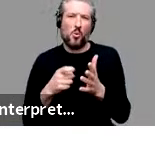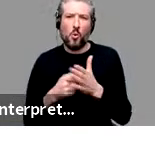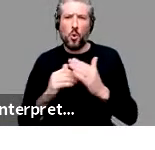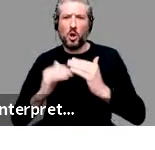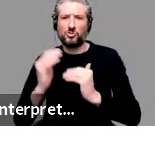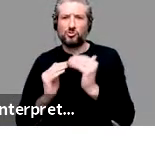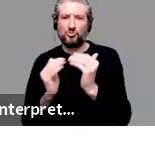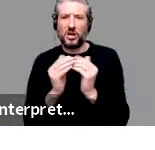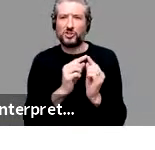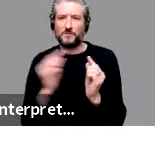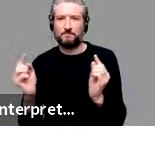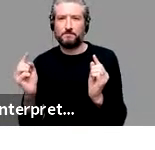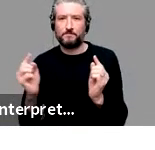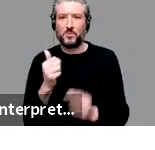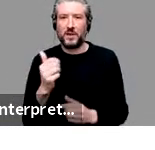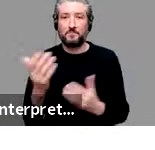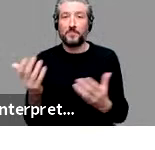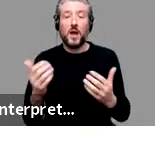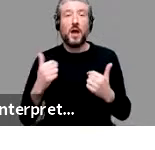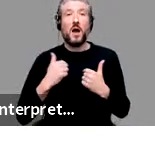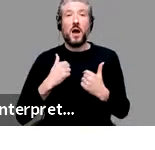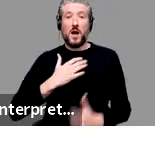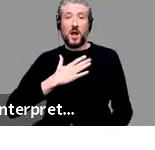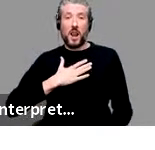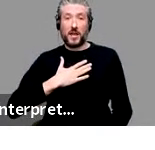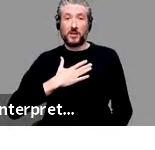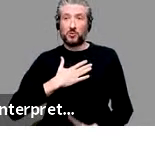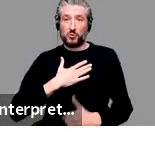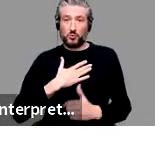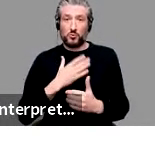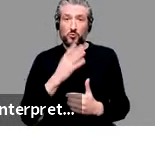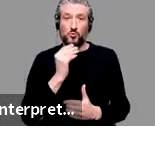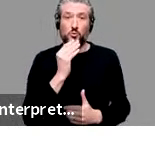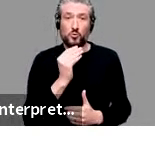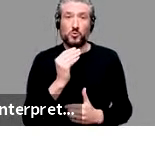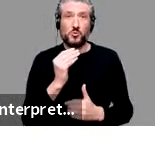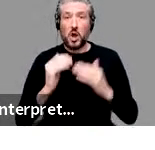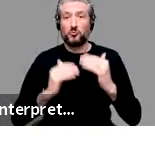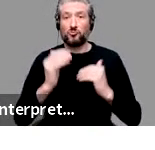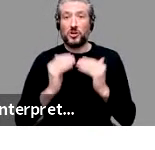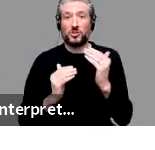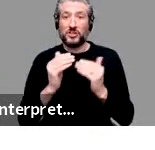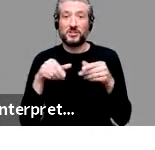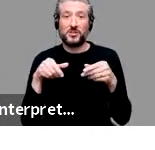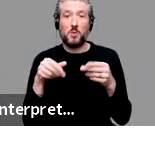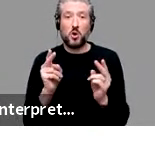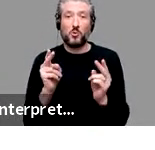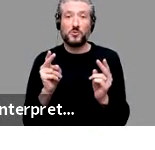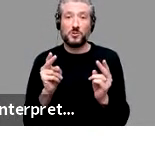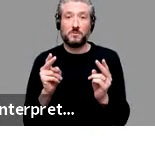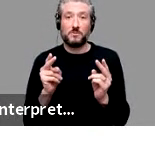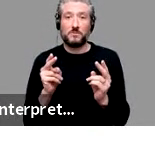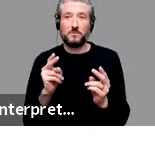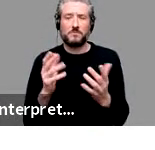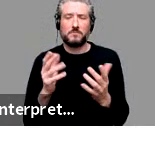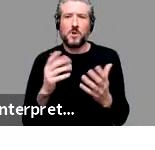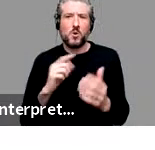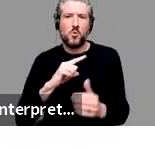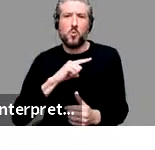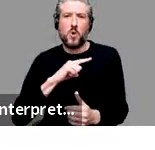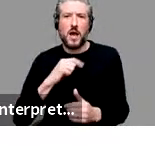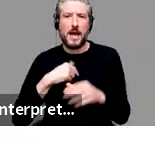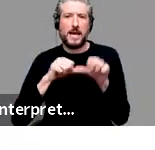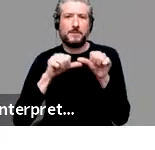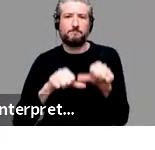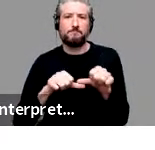So I like to refer to the constructionist approach. And I mean that inclusively, um, the reason I like constructionist is because